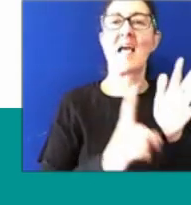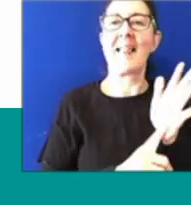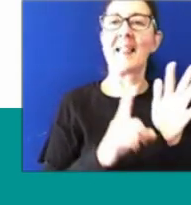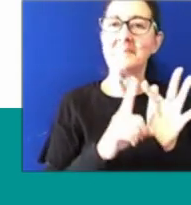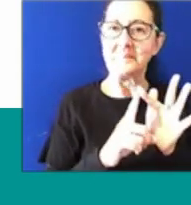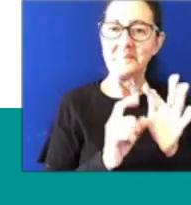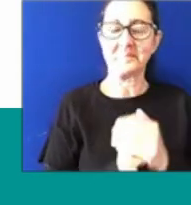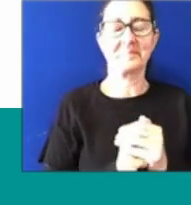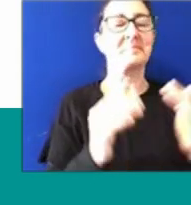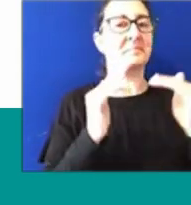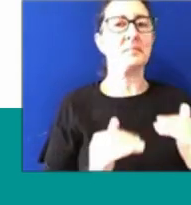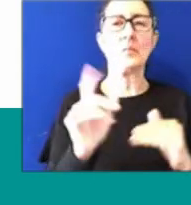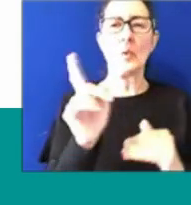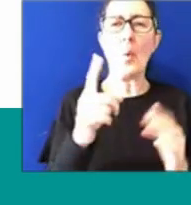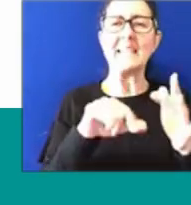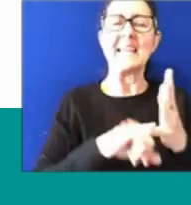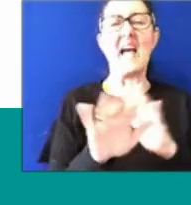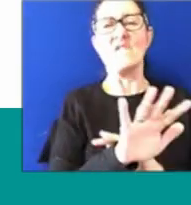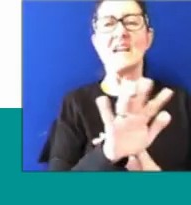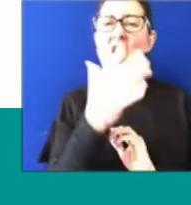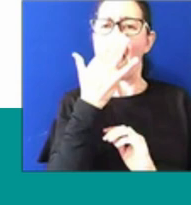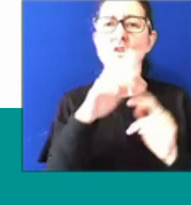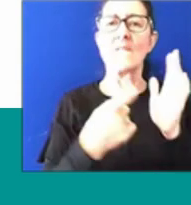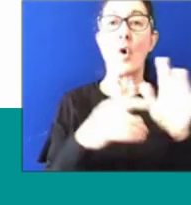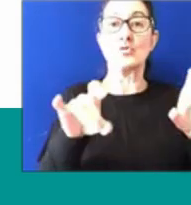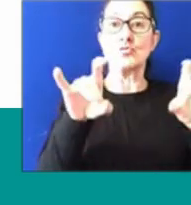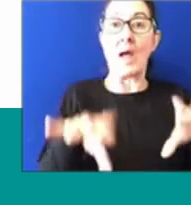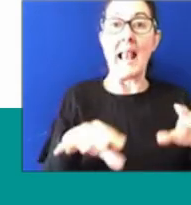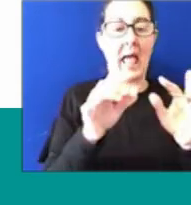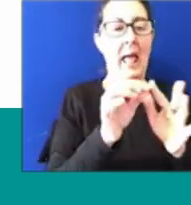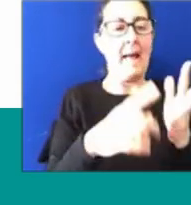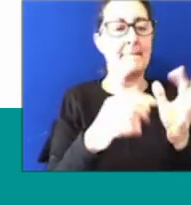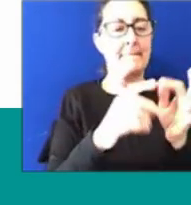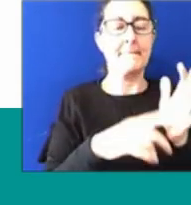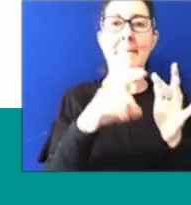What is the average age of the Australian public servant in Victoria?